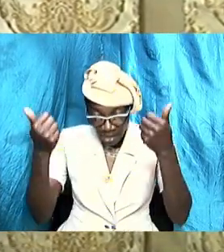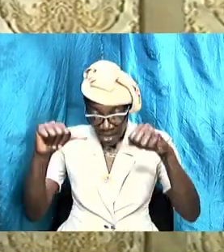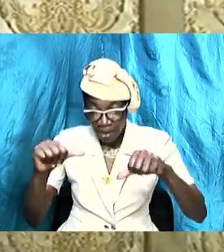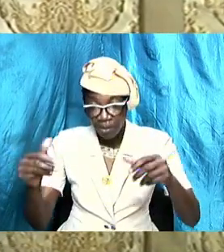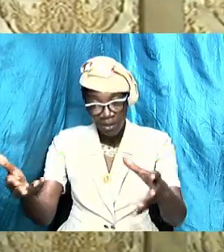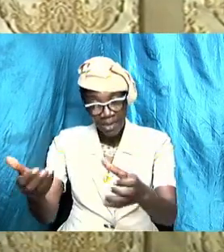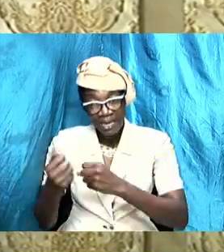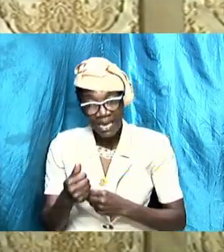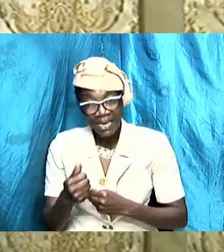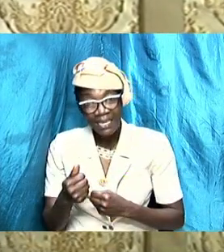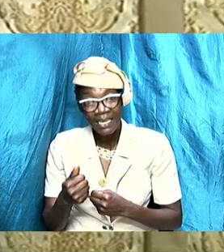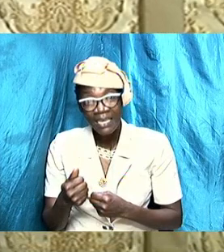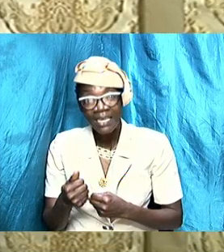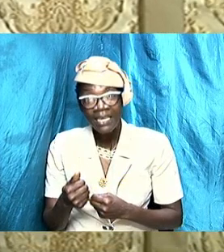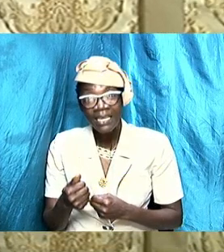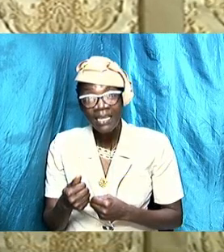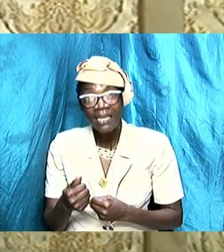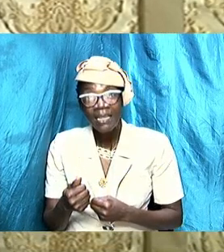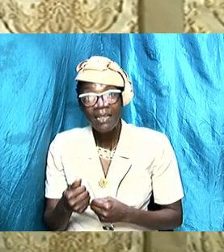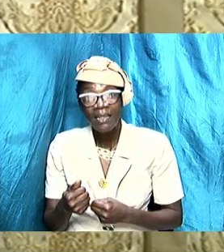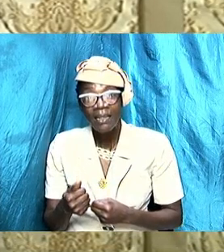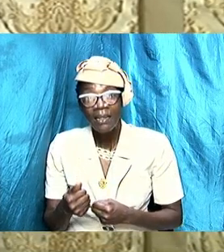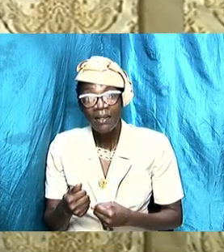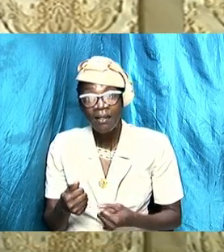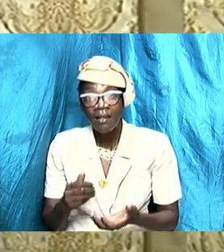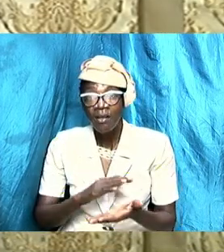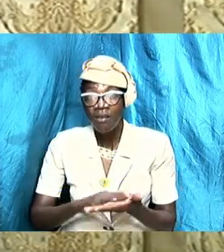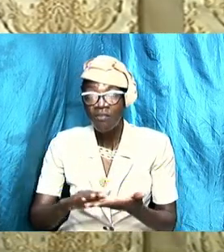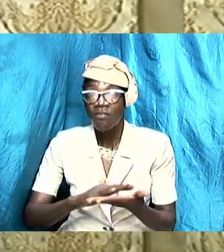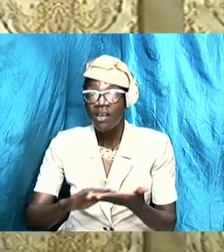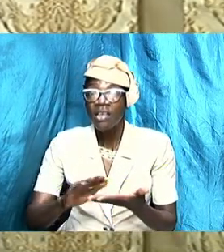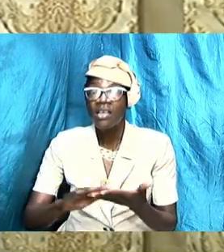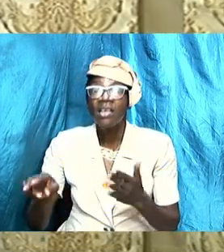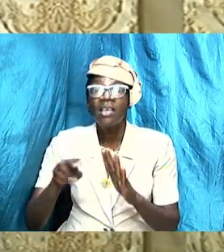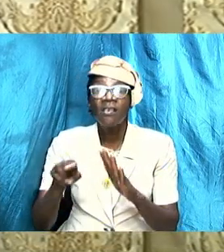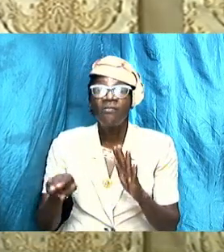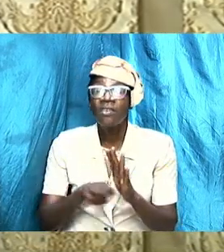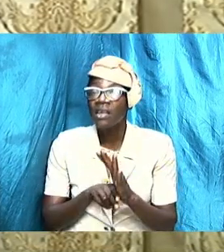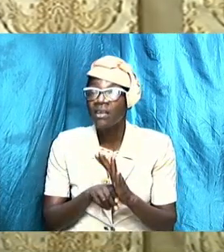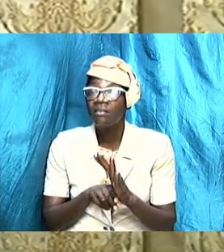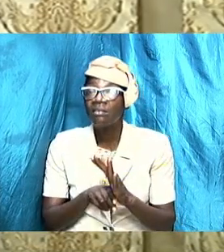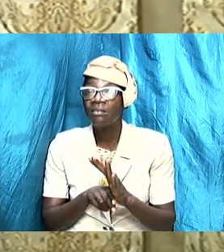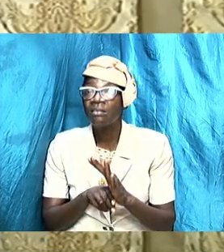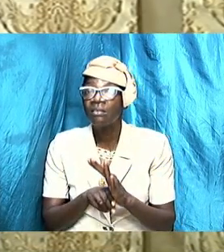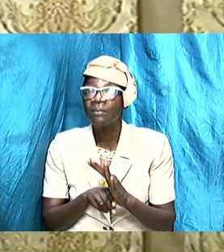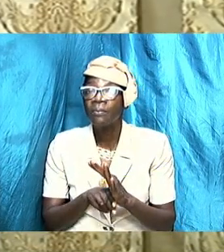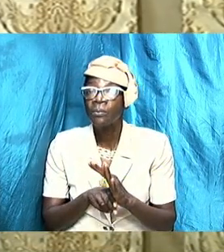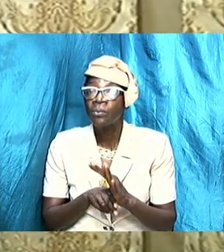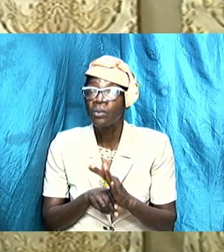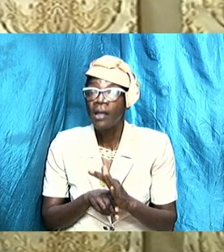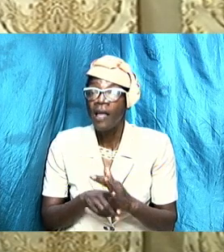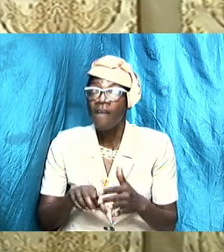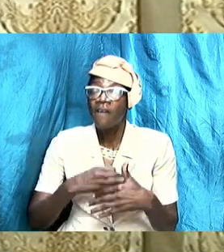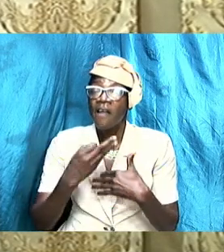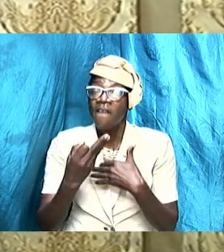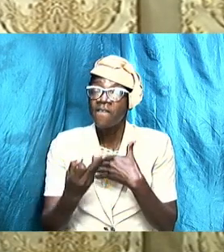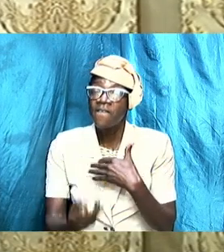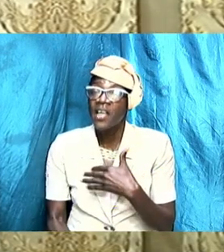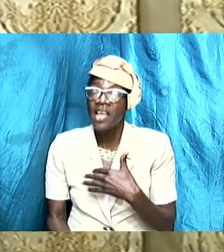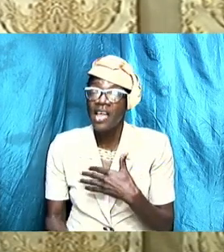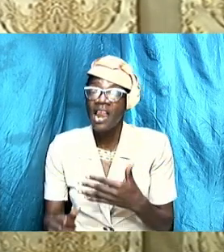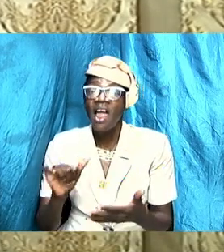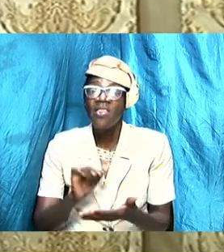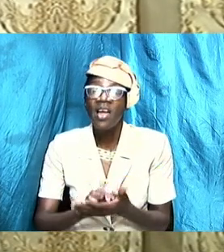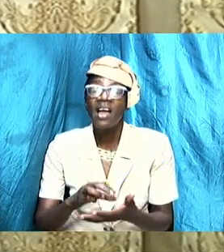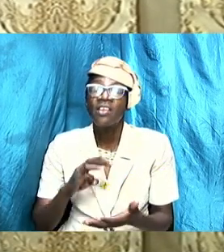if we are unable or fail or decide that we will